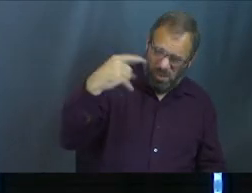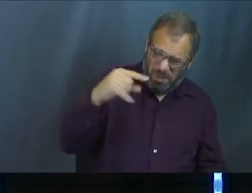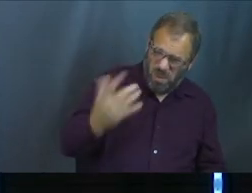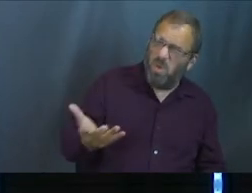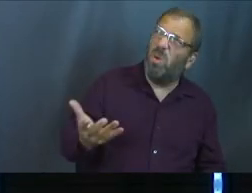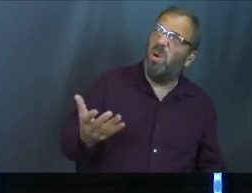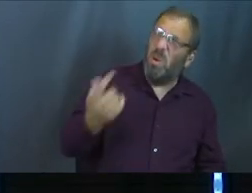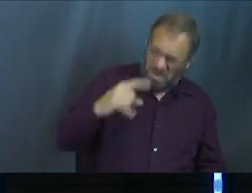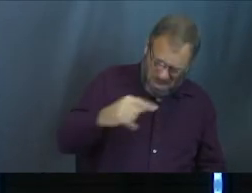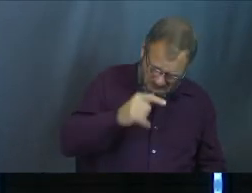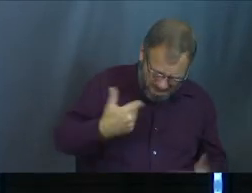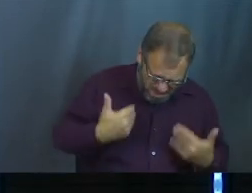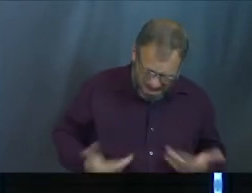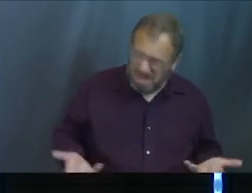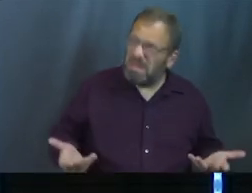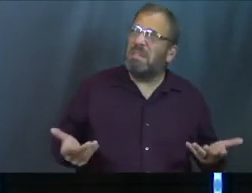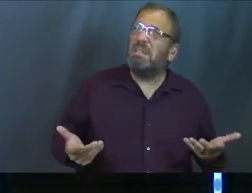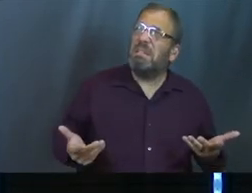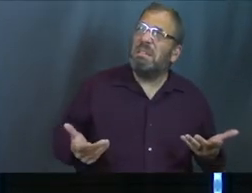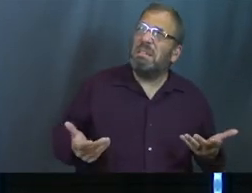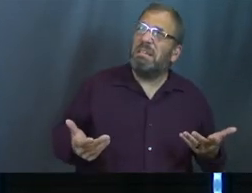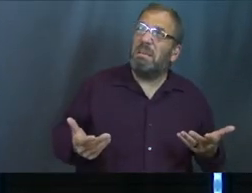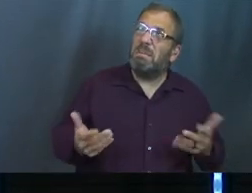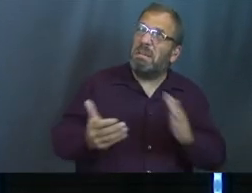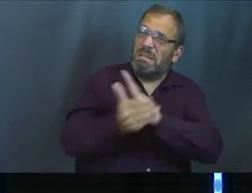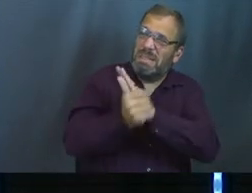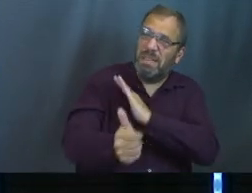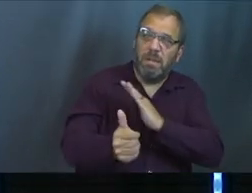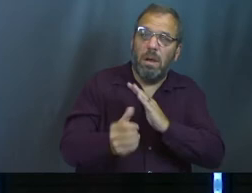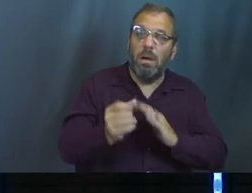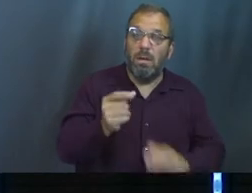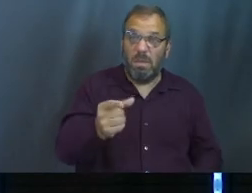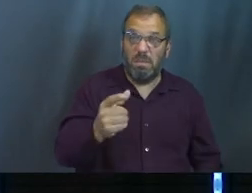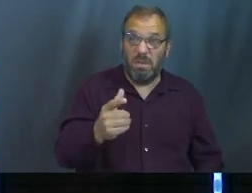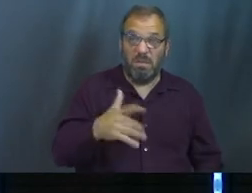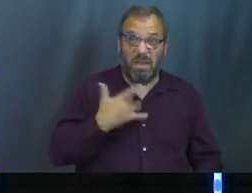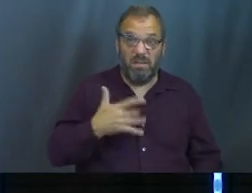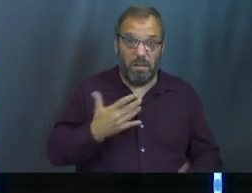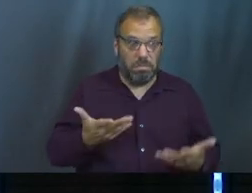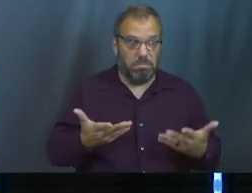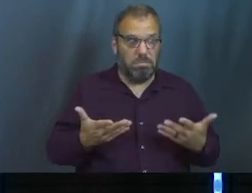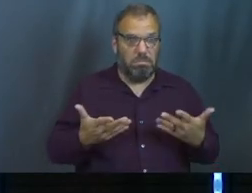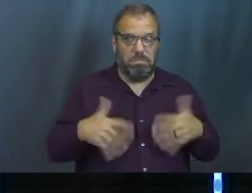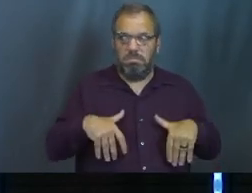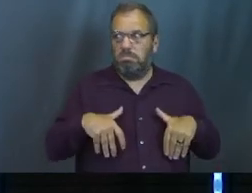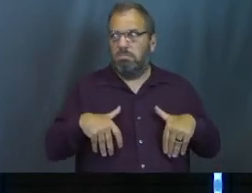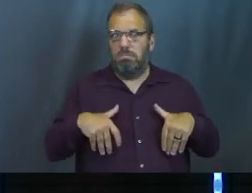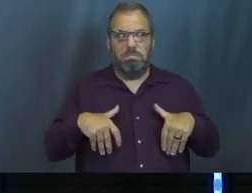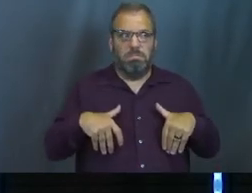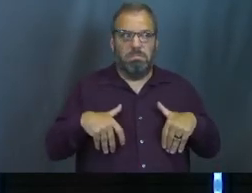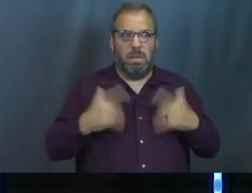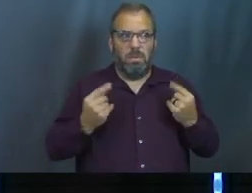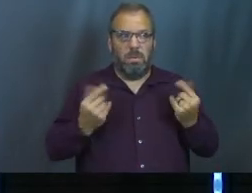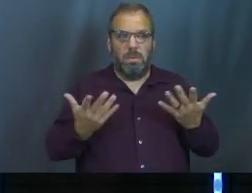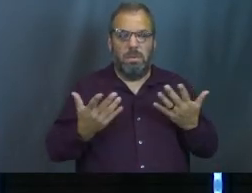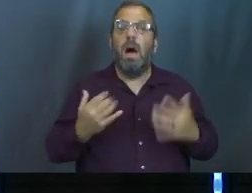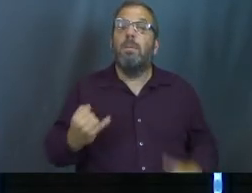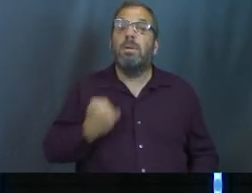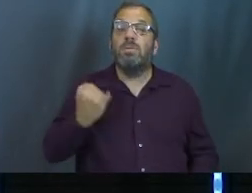called us to do, the calling he's placed in our lives? And if these gifts were, how many of us would just feel lost? But Joseph's like, I'm gonna keep going.